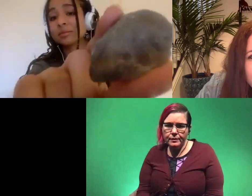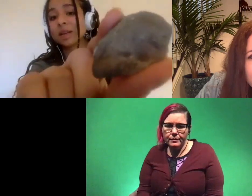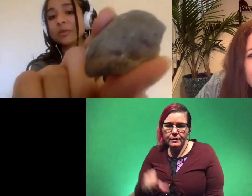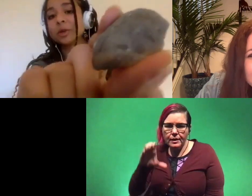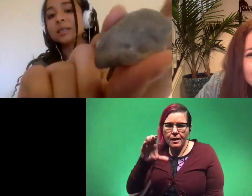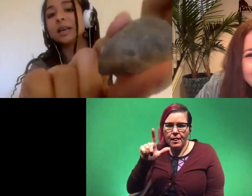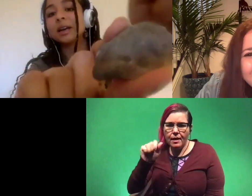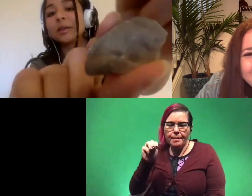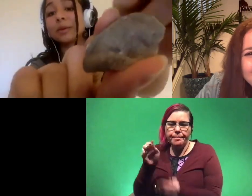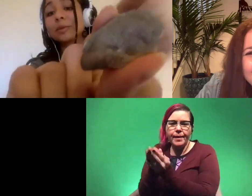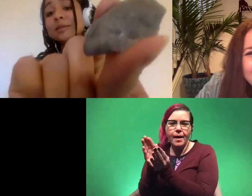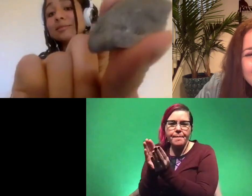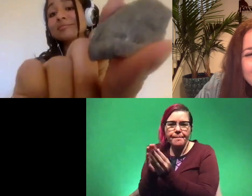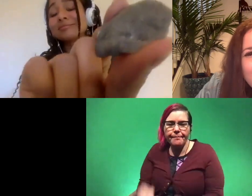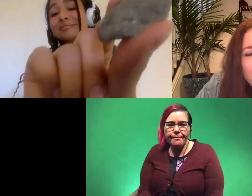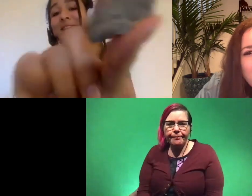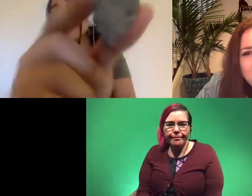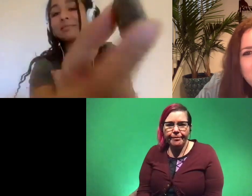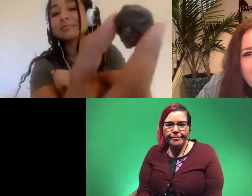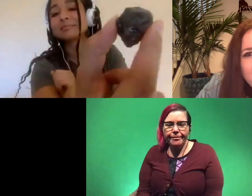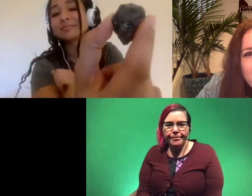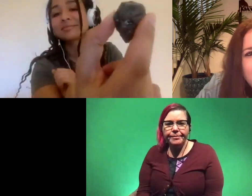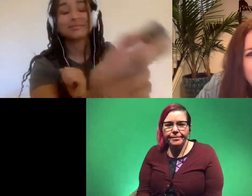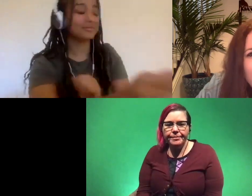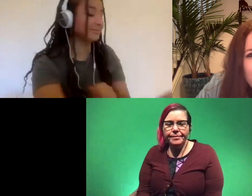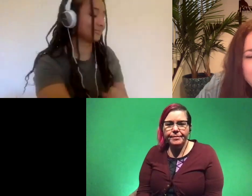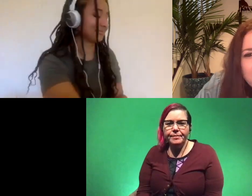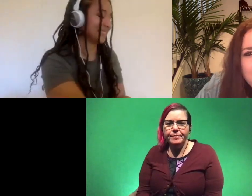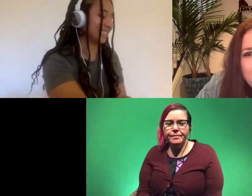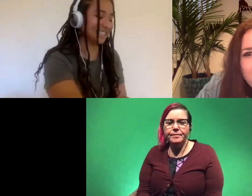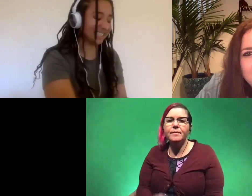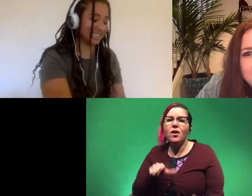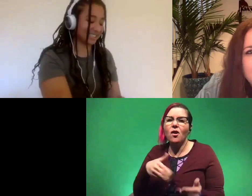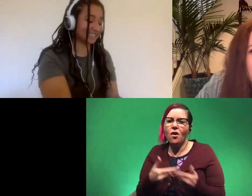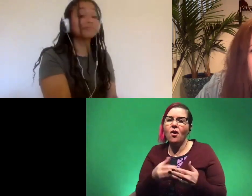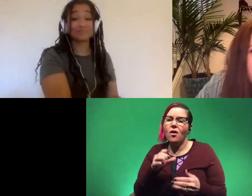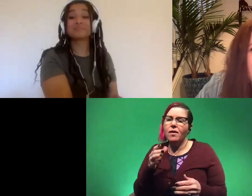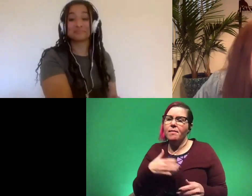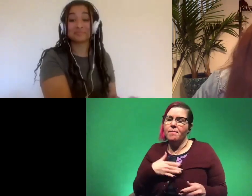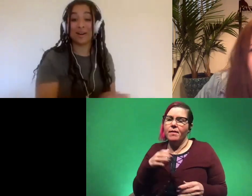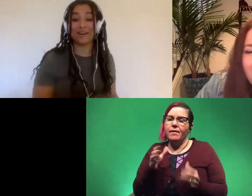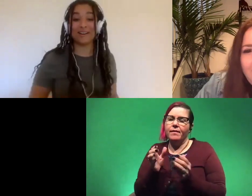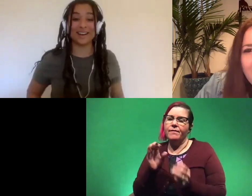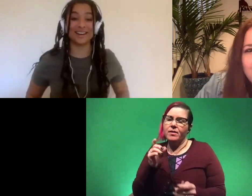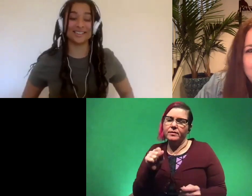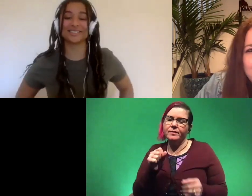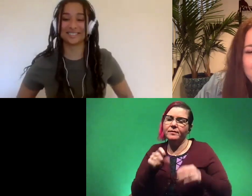nice all the fossils i have in the house are all cephalopod fossils predictably